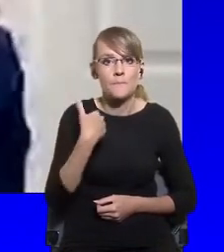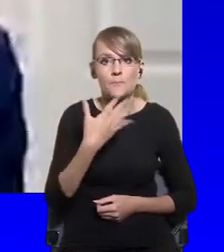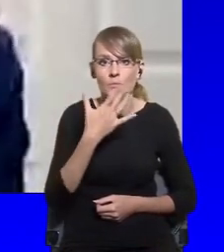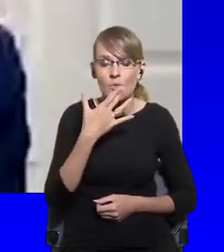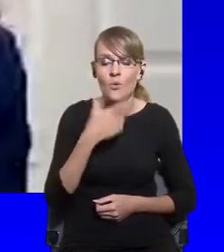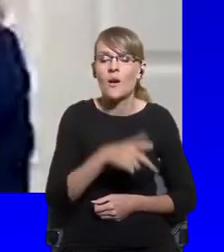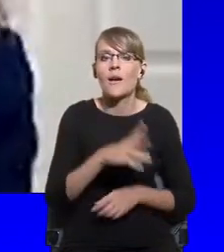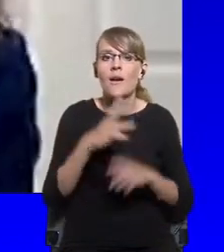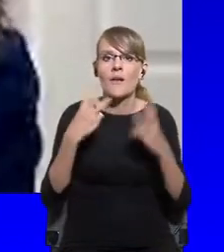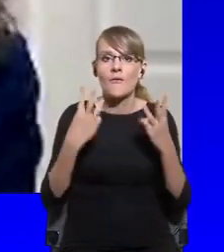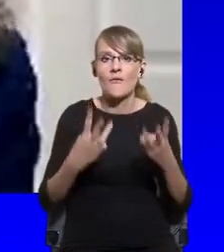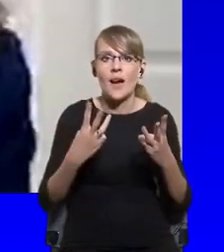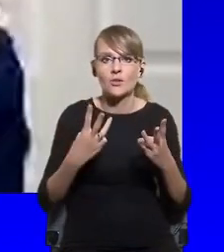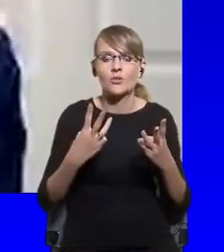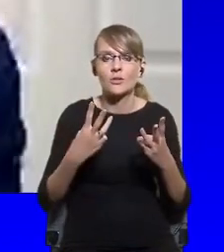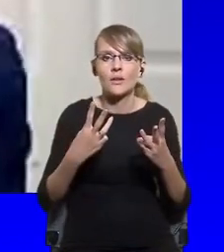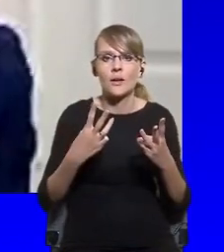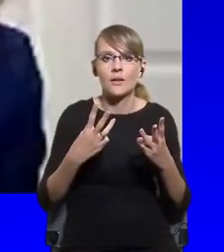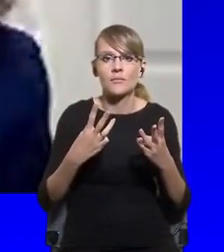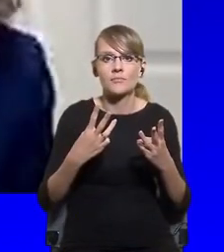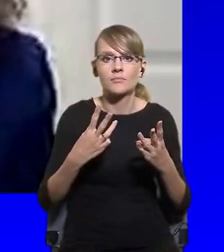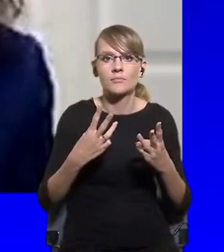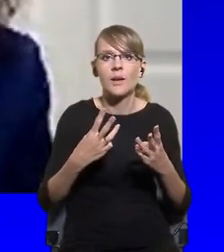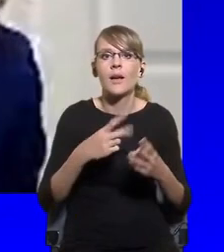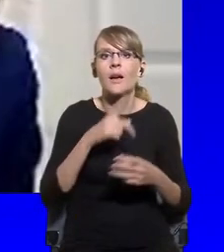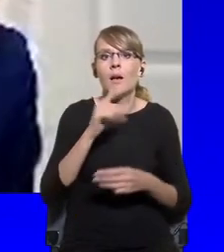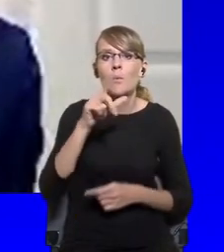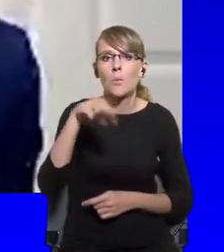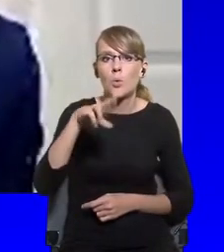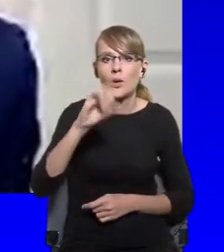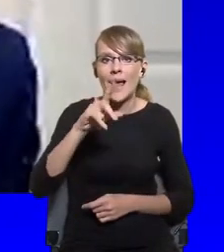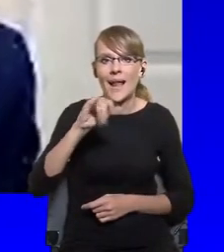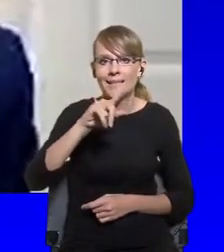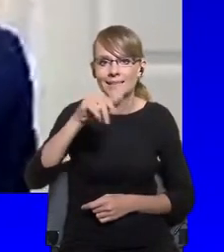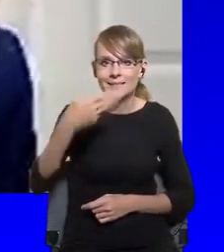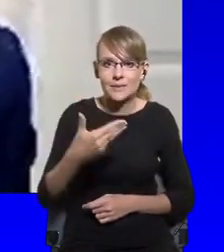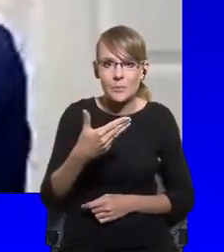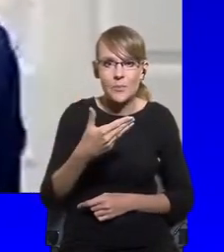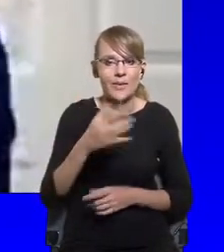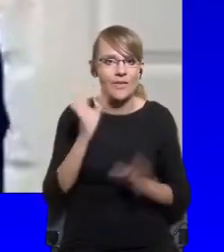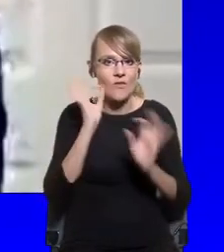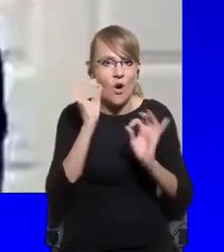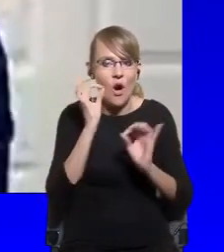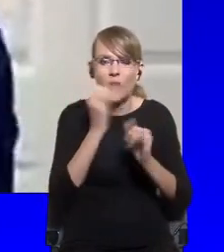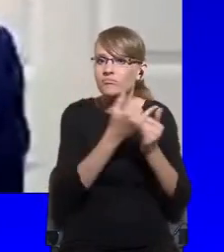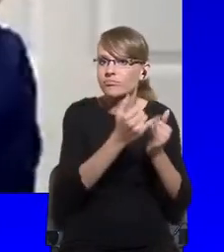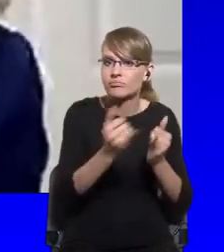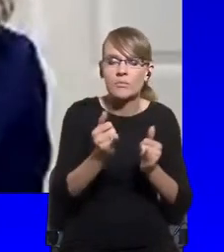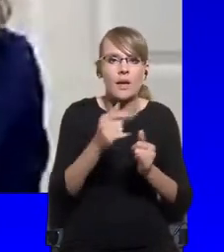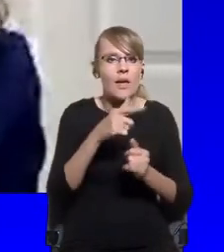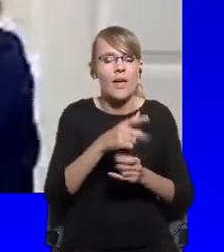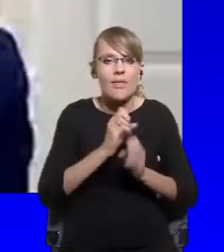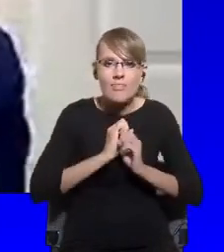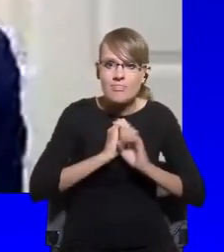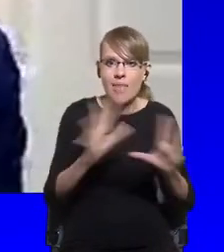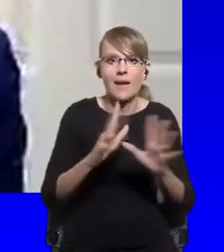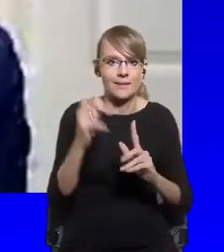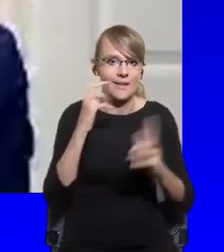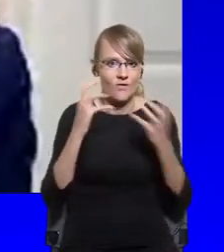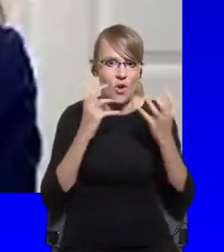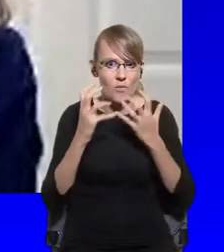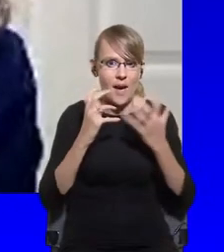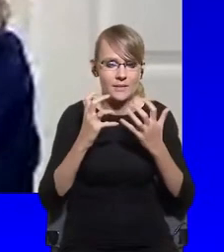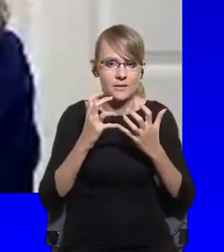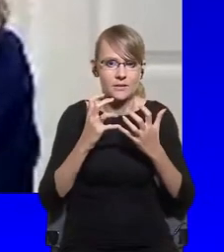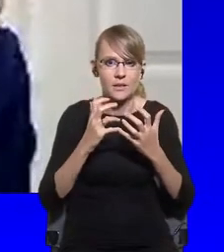pluralistic information, transparent information, it seems to me, a foundational core of a democratic system.